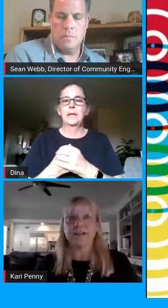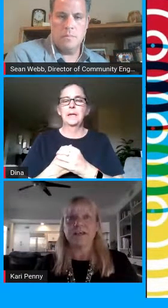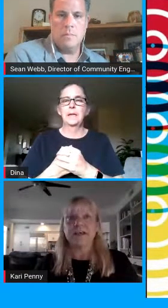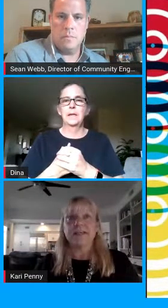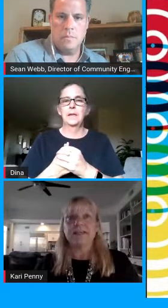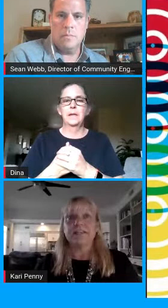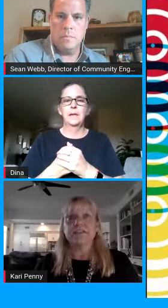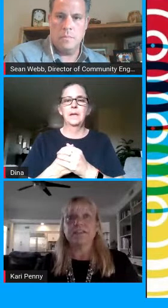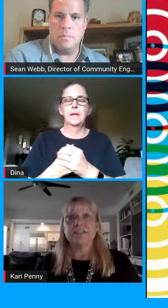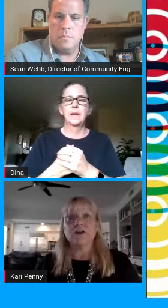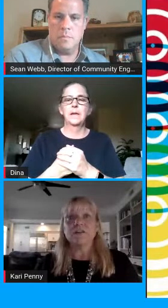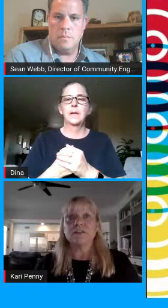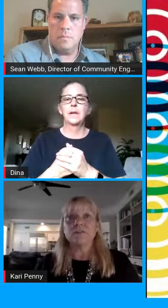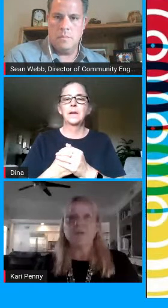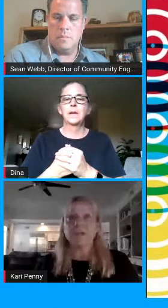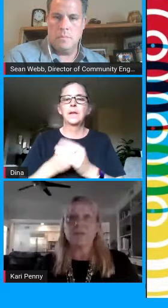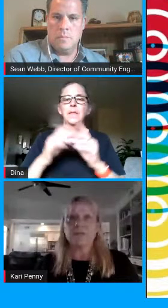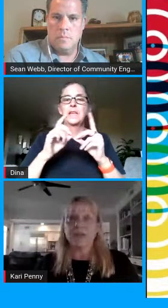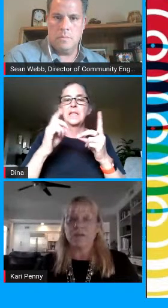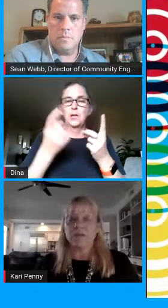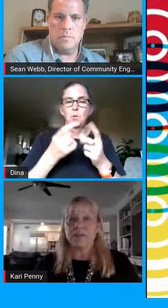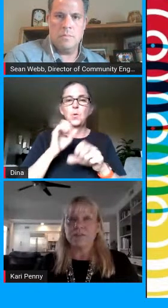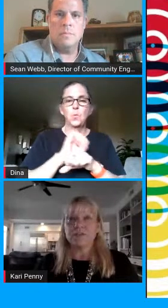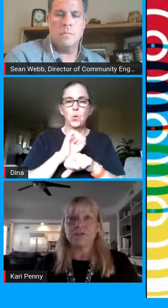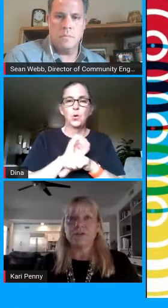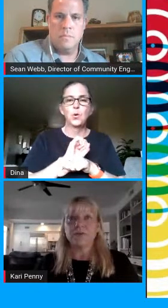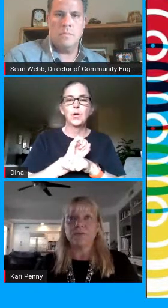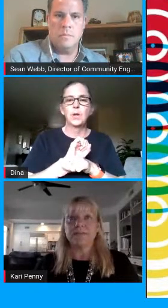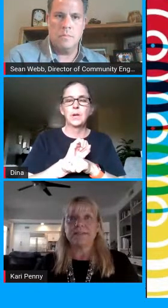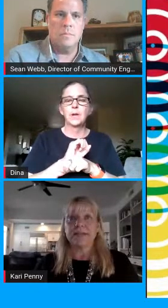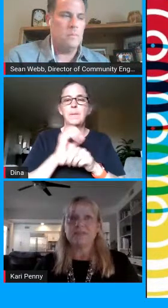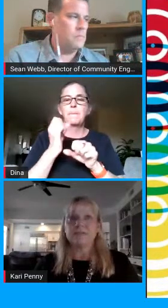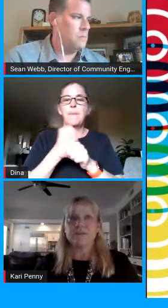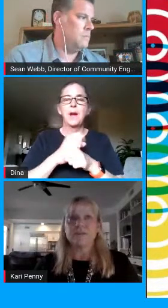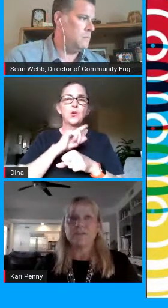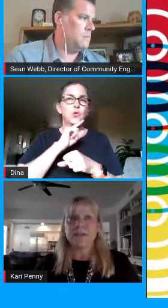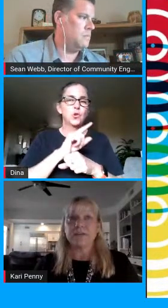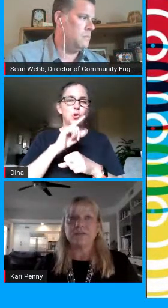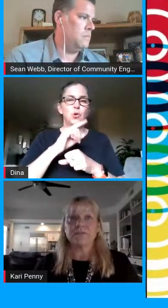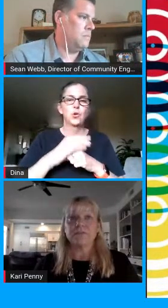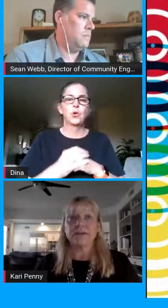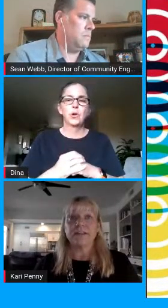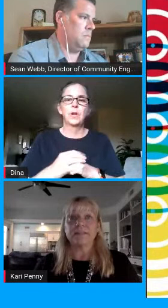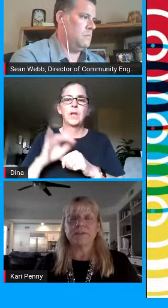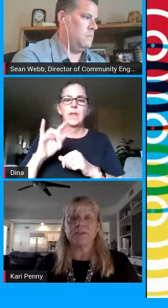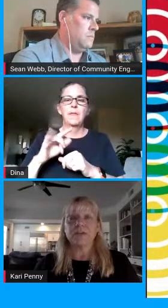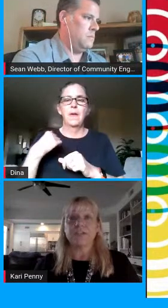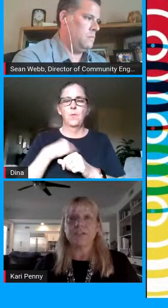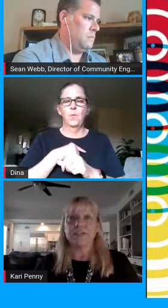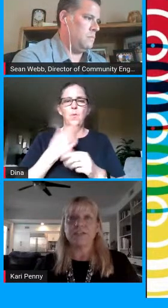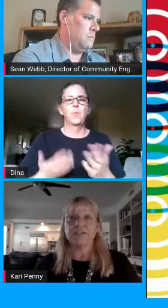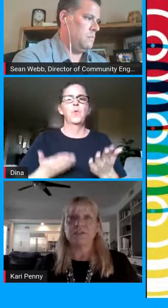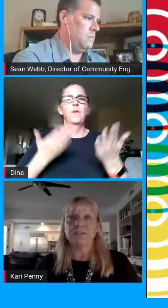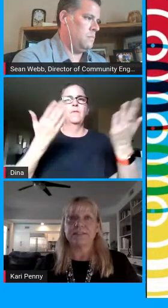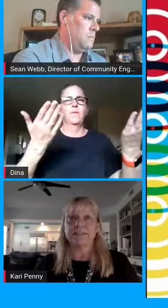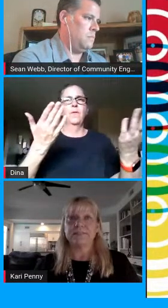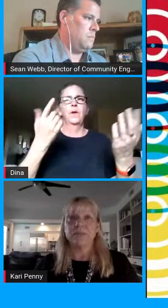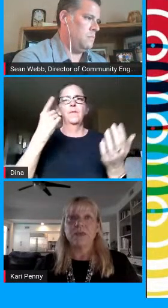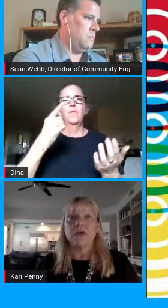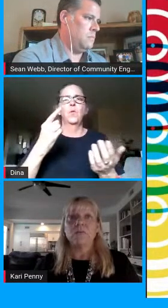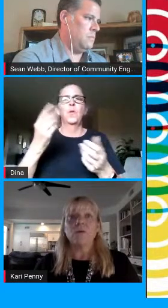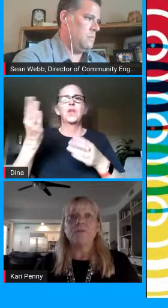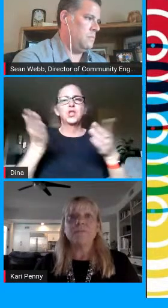learning the district is also working with the county to ensure that we meet state and federal standards and providing special education services